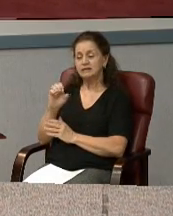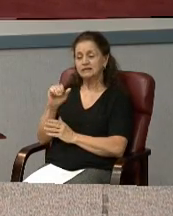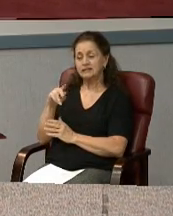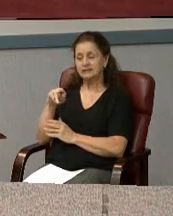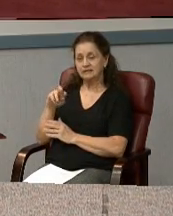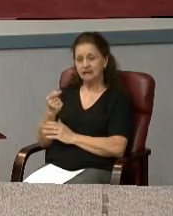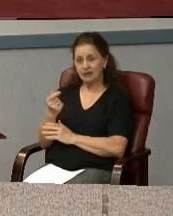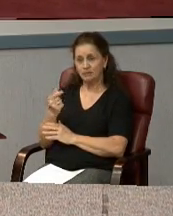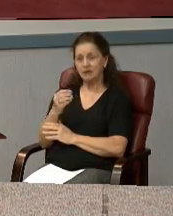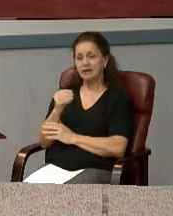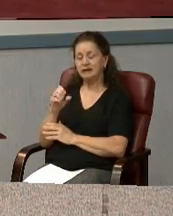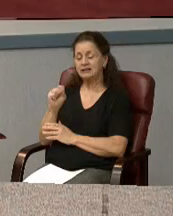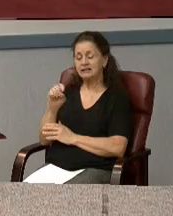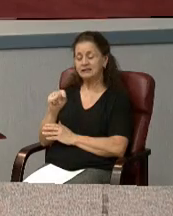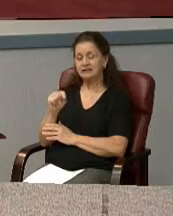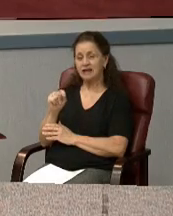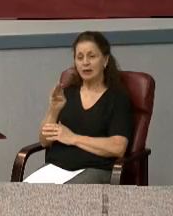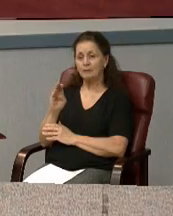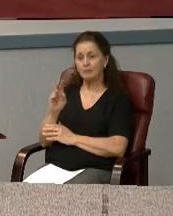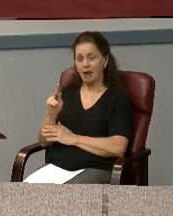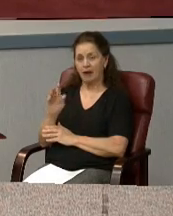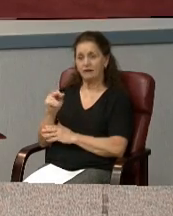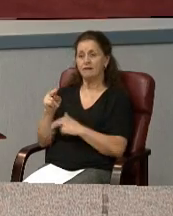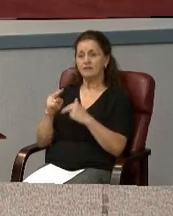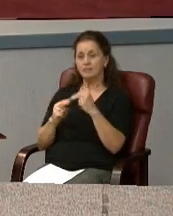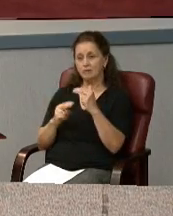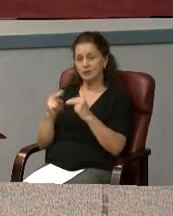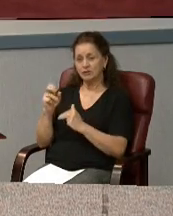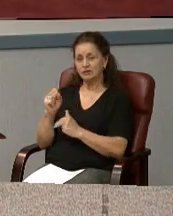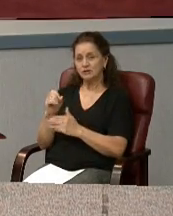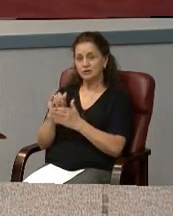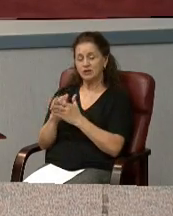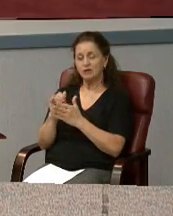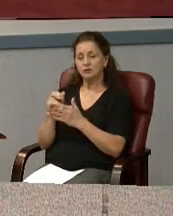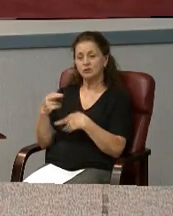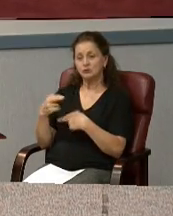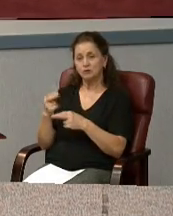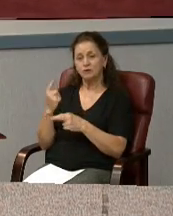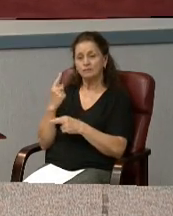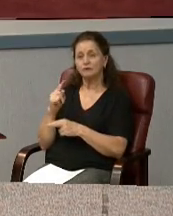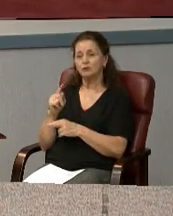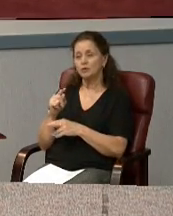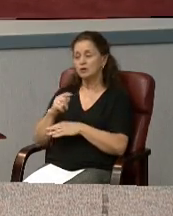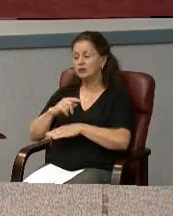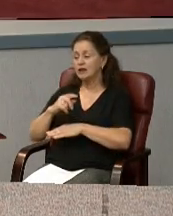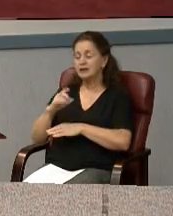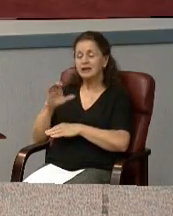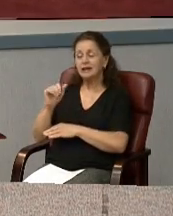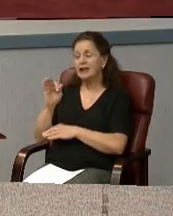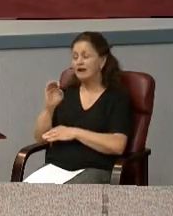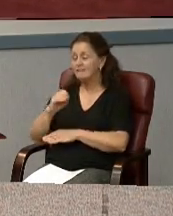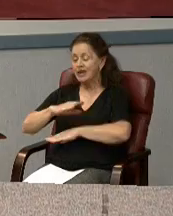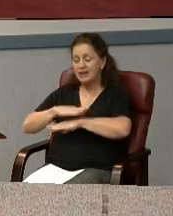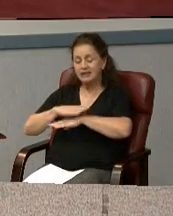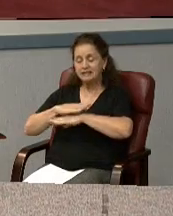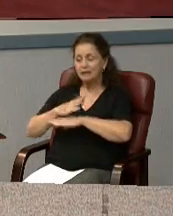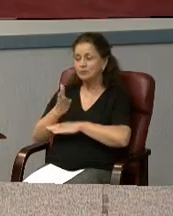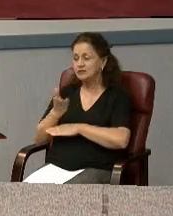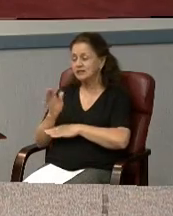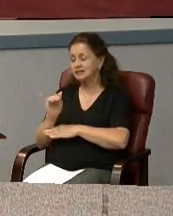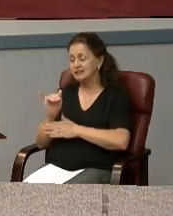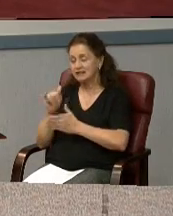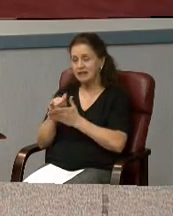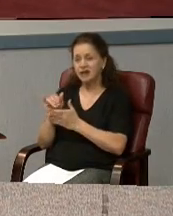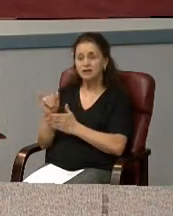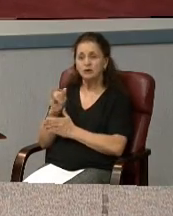setback of the building so that there's room for streetscaping, cafe tables, et cetera. things like that. And also, if